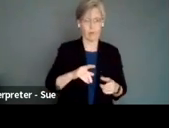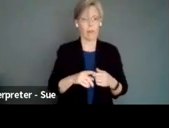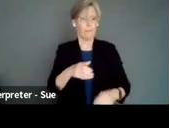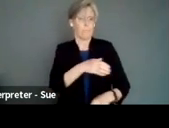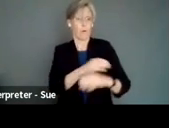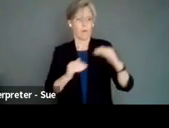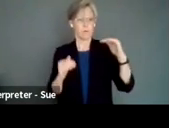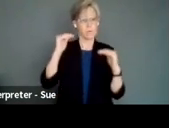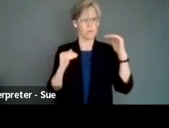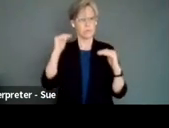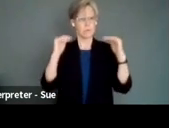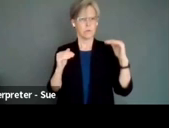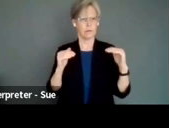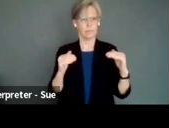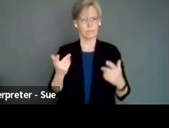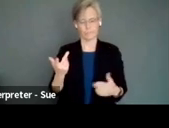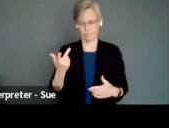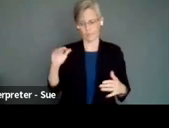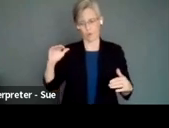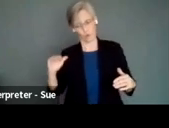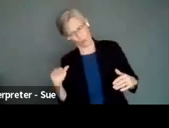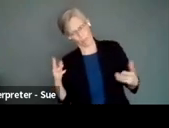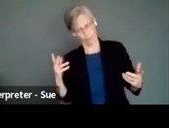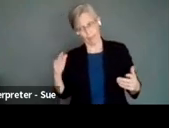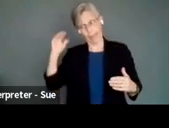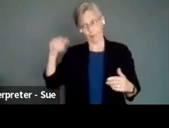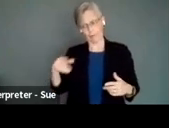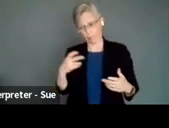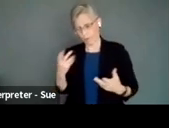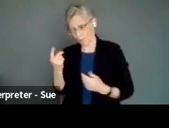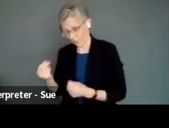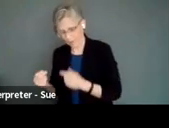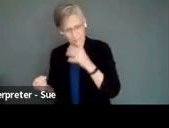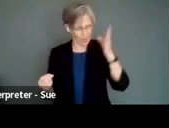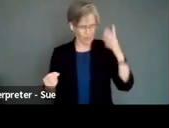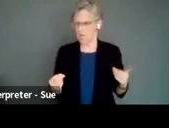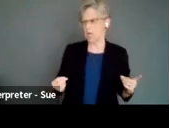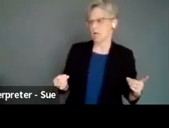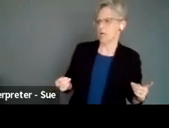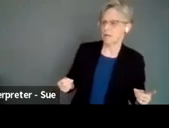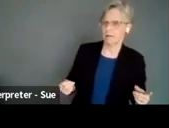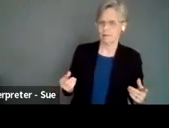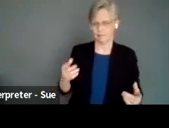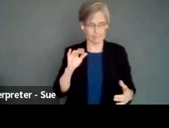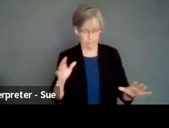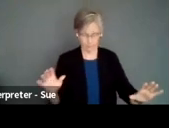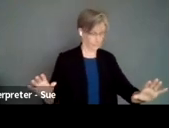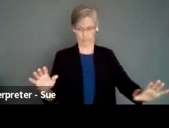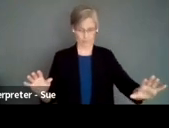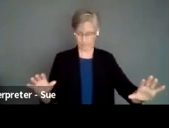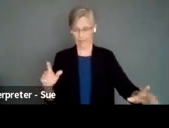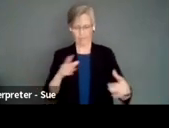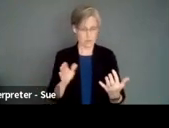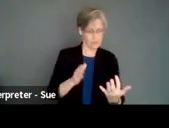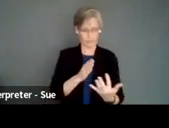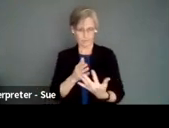there where the, where the child that wants to do one thing and the parents want to do something else. So you have to learn to navigate that